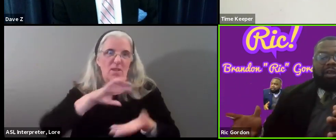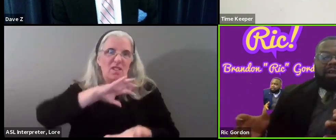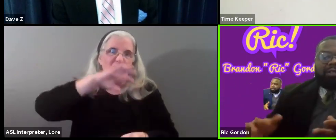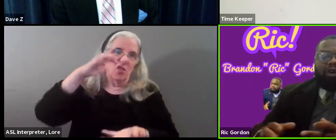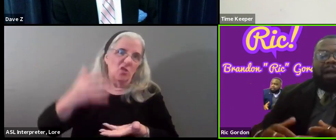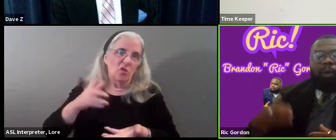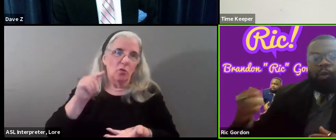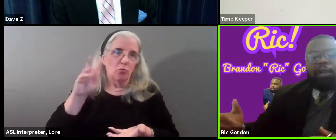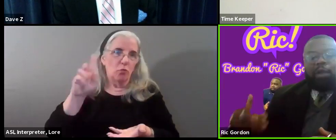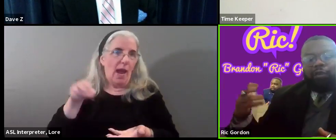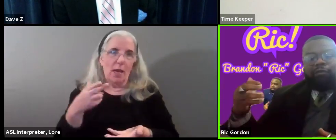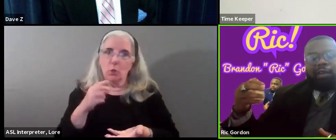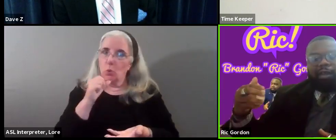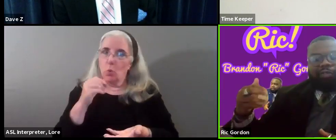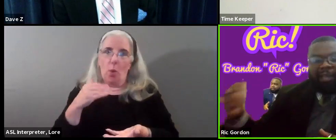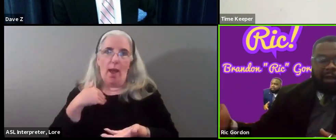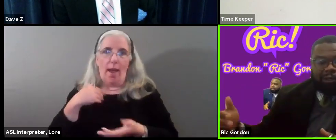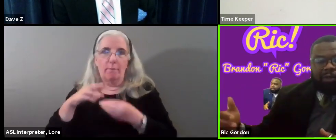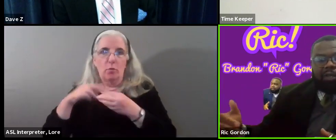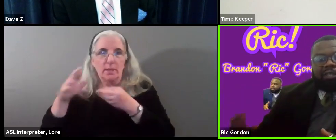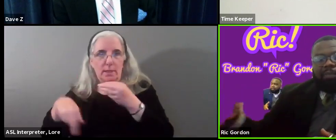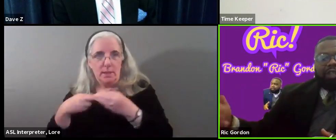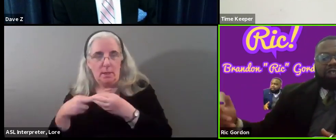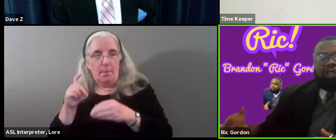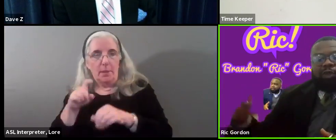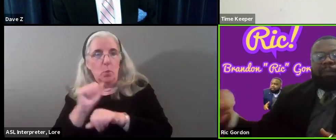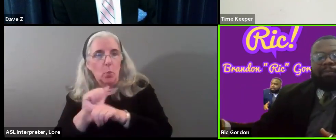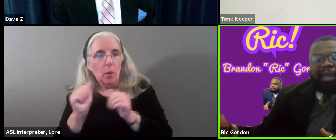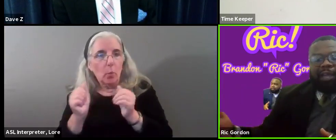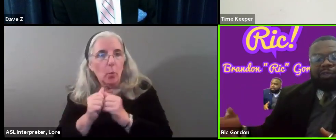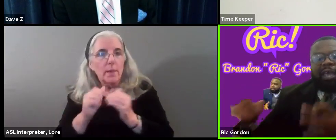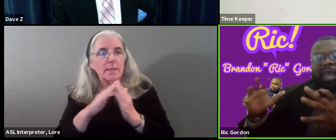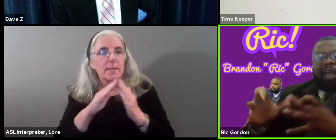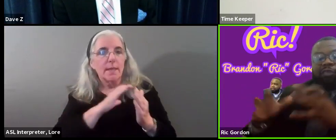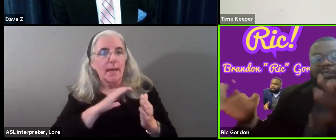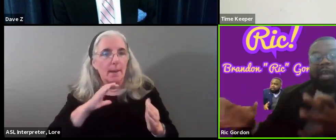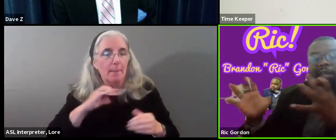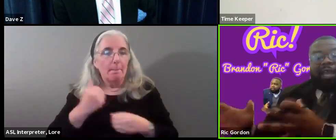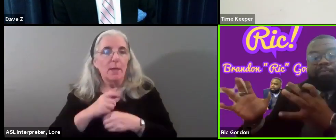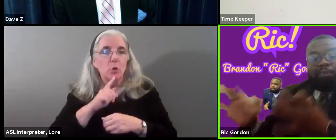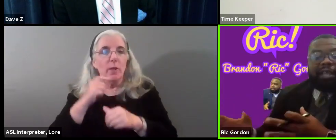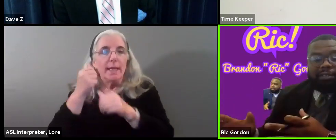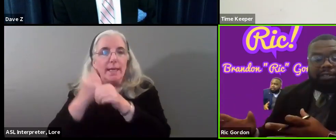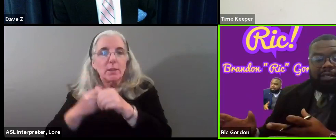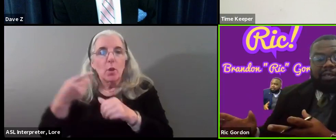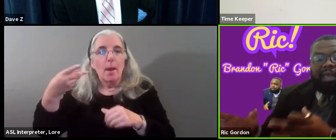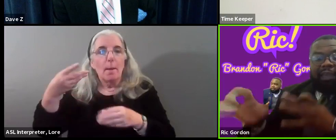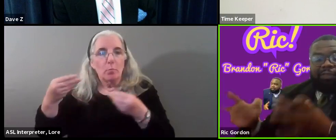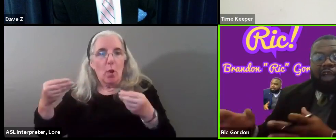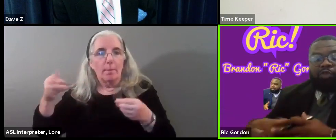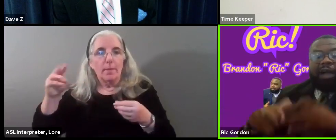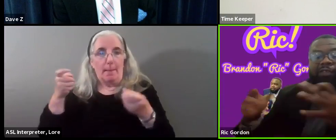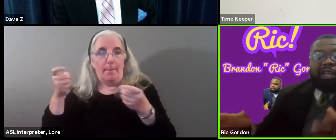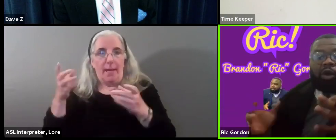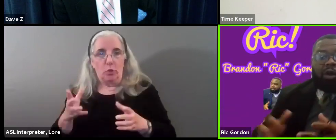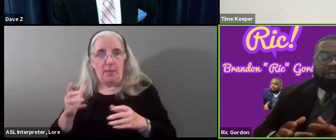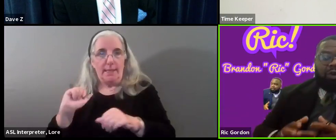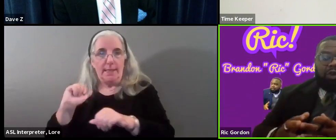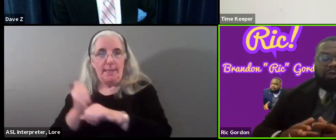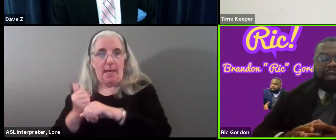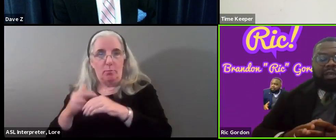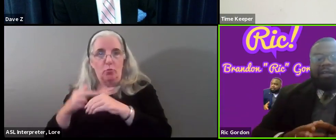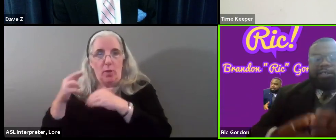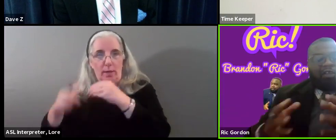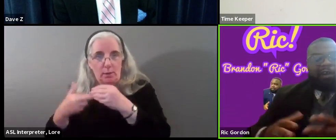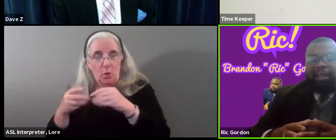that there. So by working with the council to make sure these property managers have recycling in place, and there throughout the city